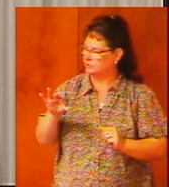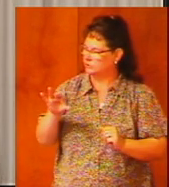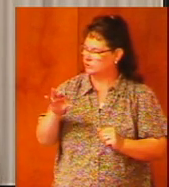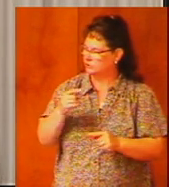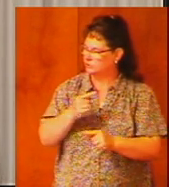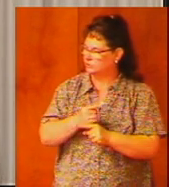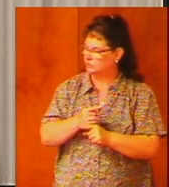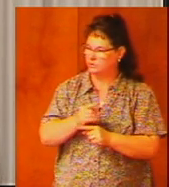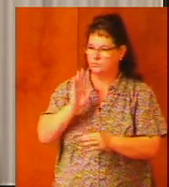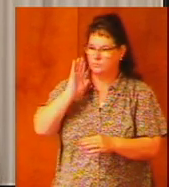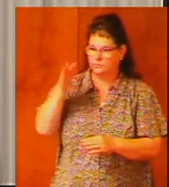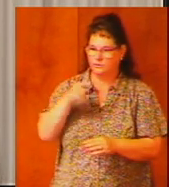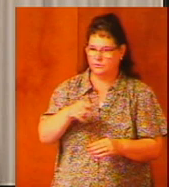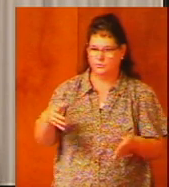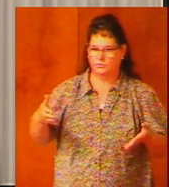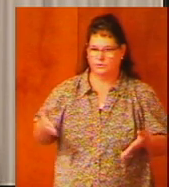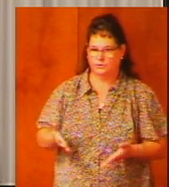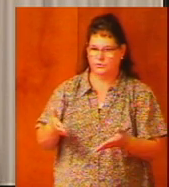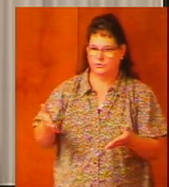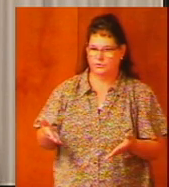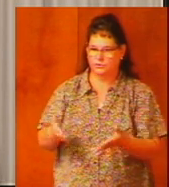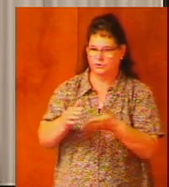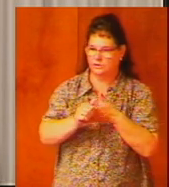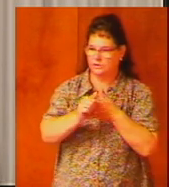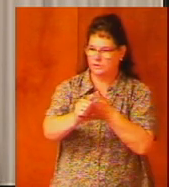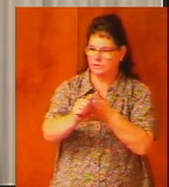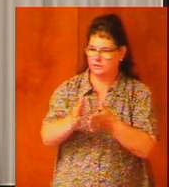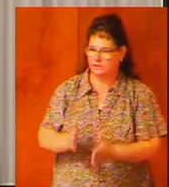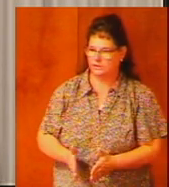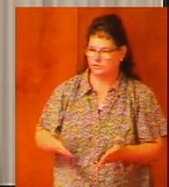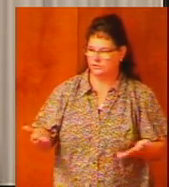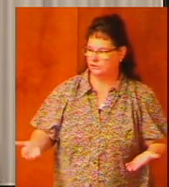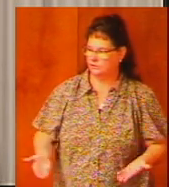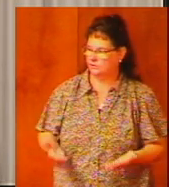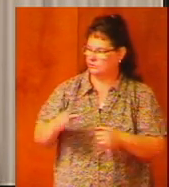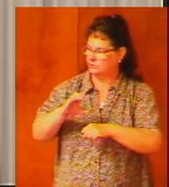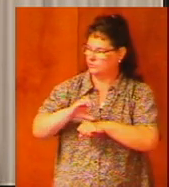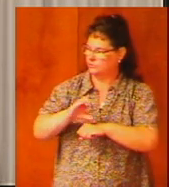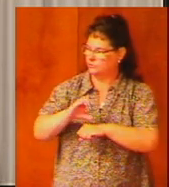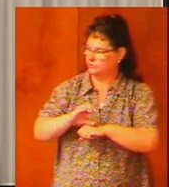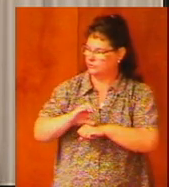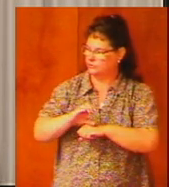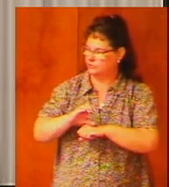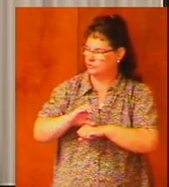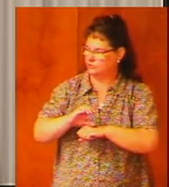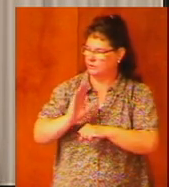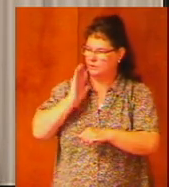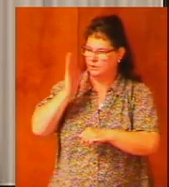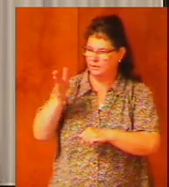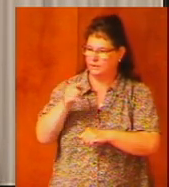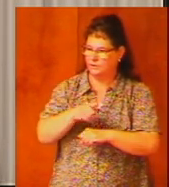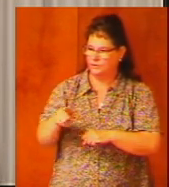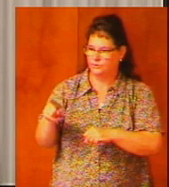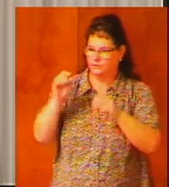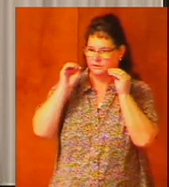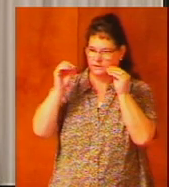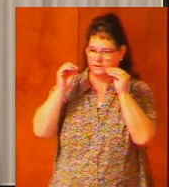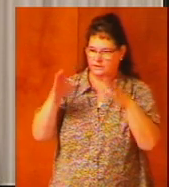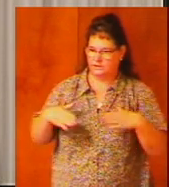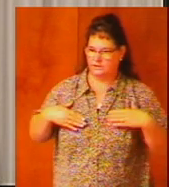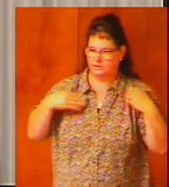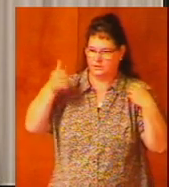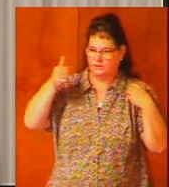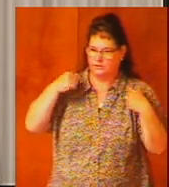will you encourage the leaders in this church will you teach the